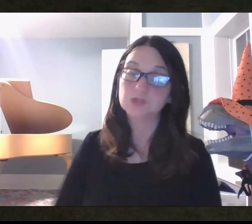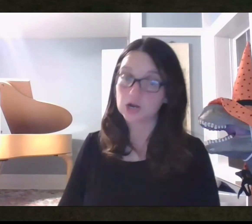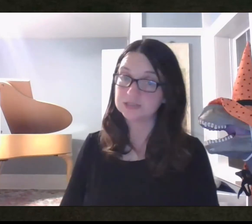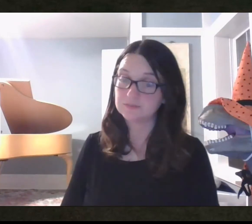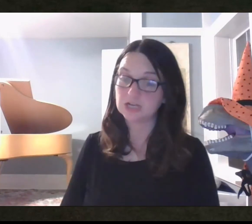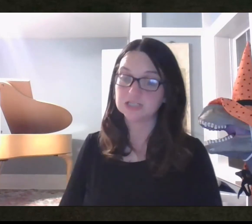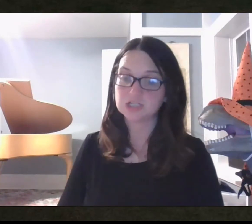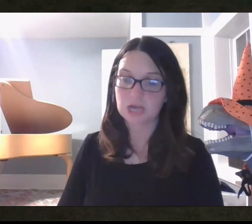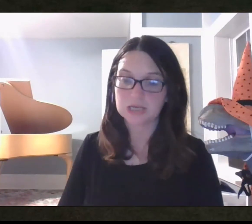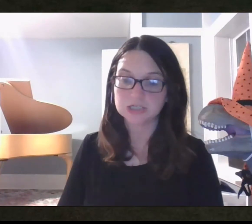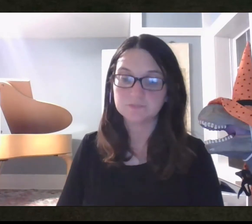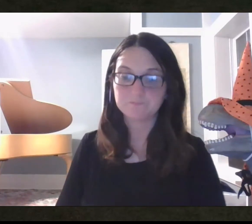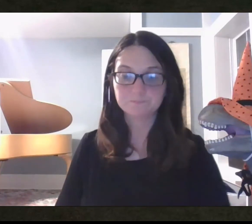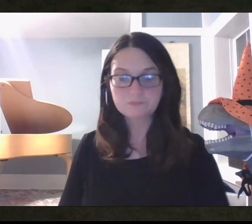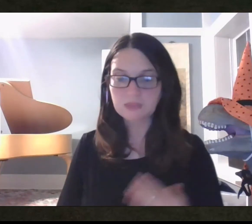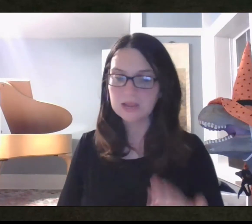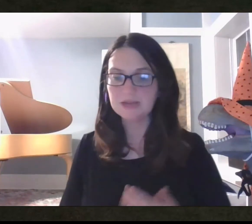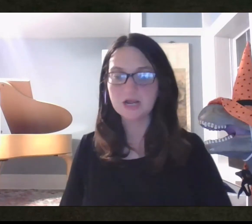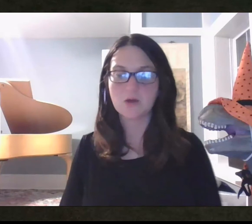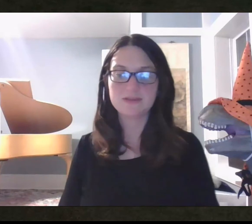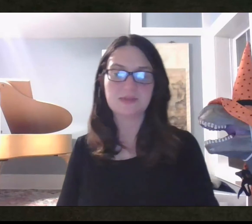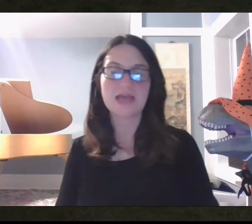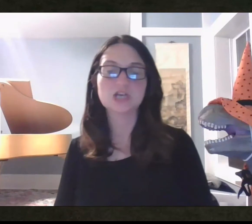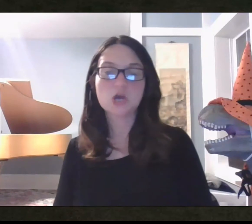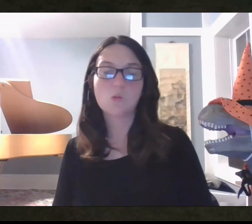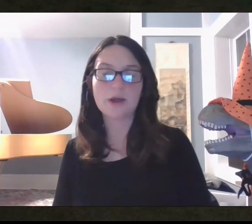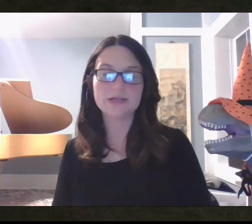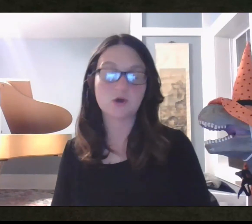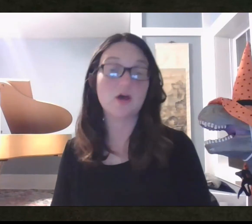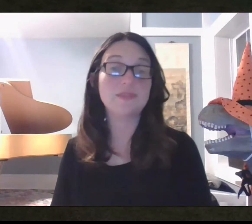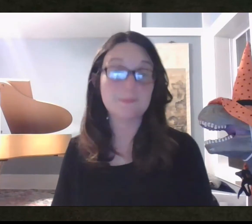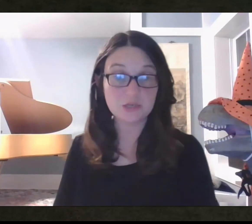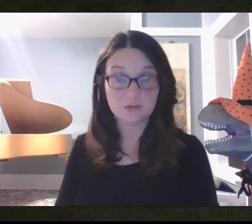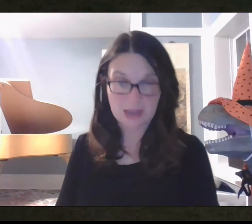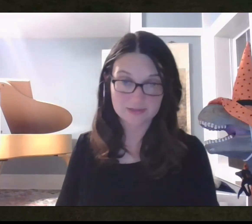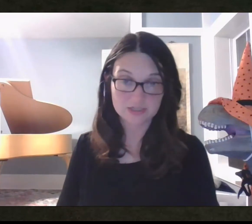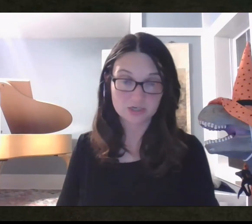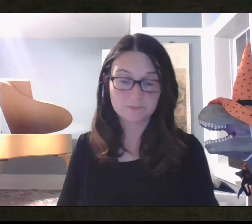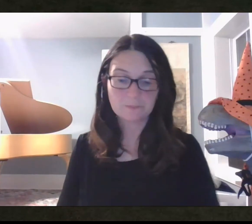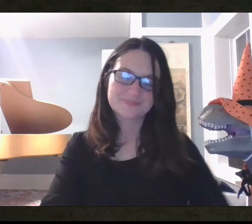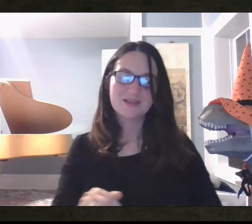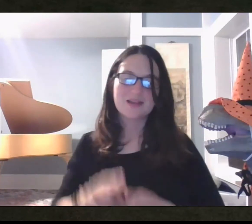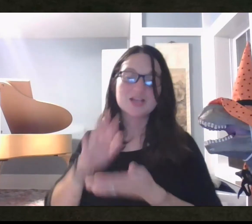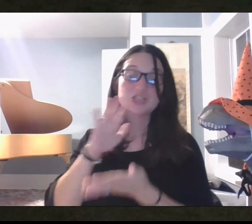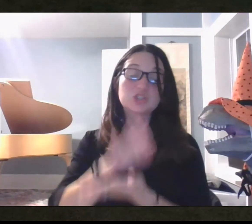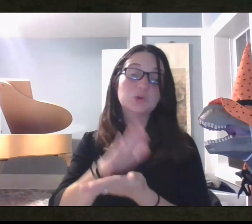menu items are subject to change, and may not always match what is on the menu calendar.